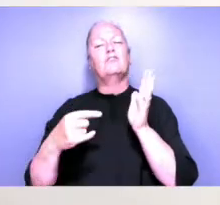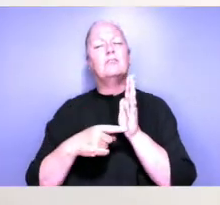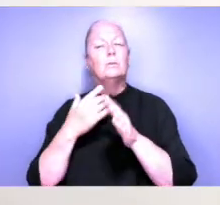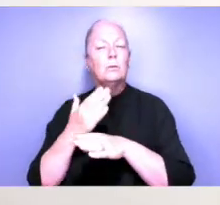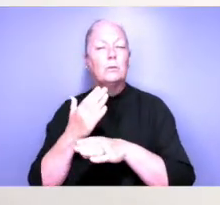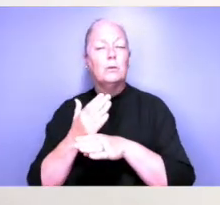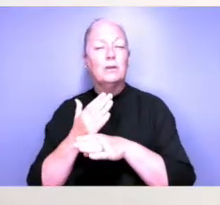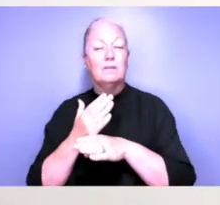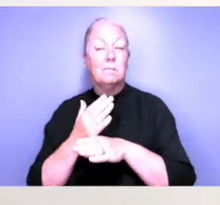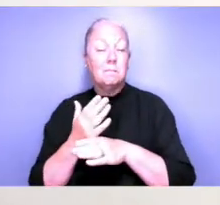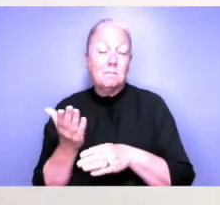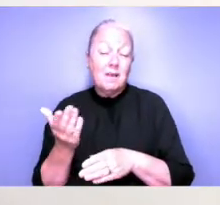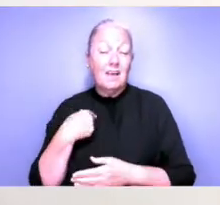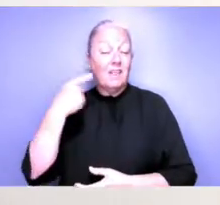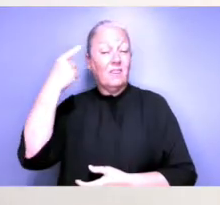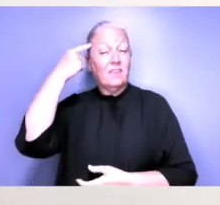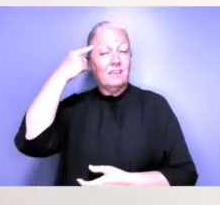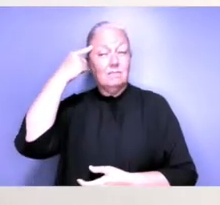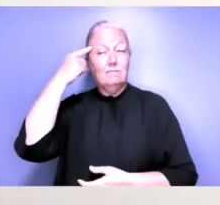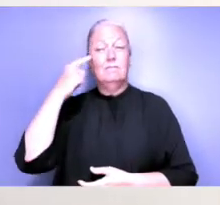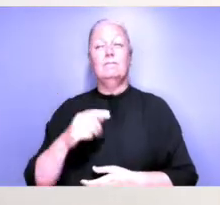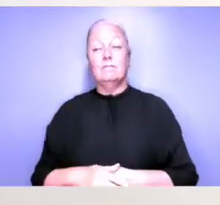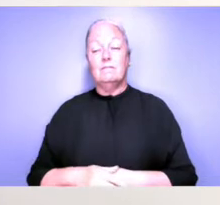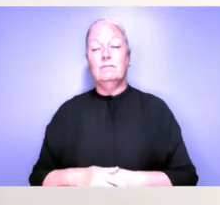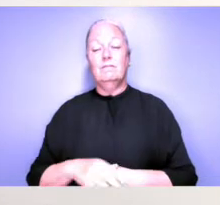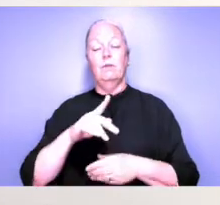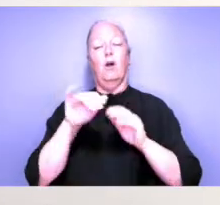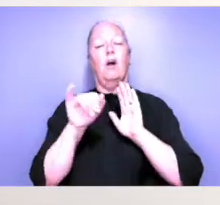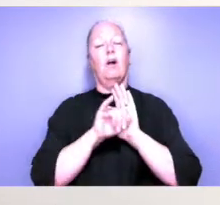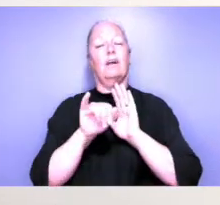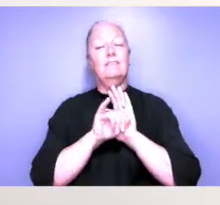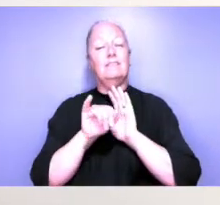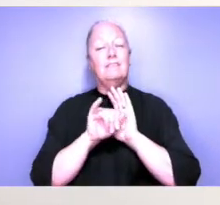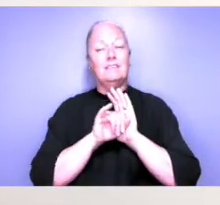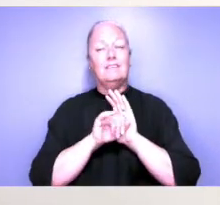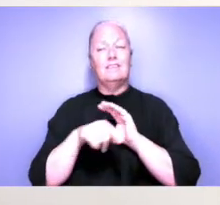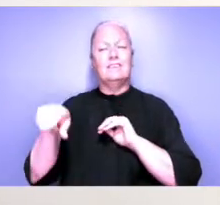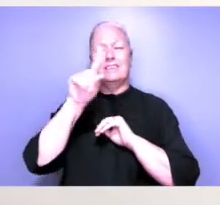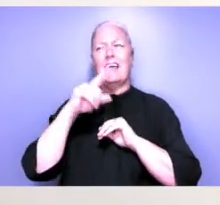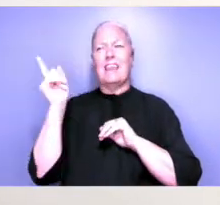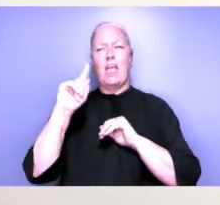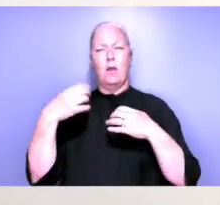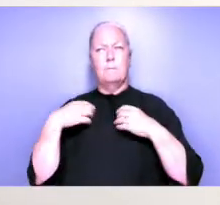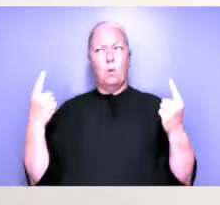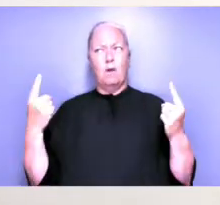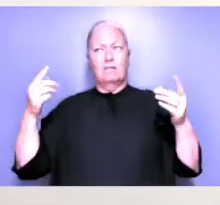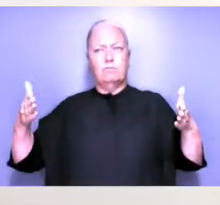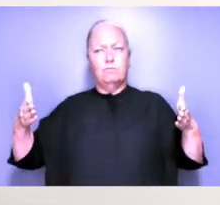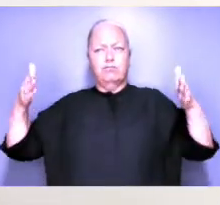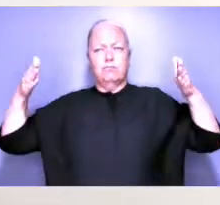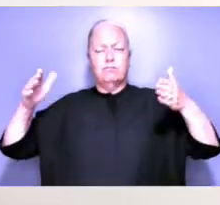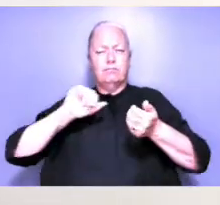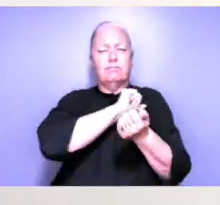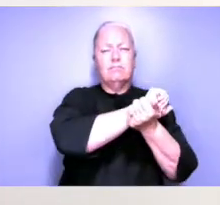But I do think that in some ways, like the walls around identities have kind of been built higher in a way, like as,